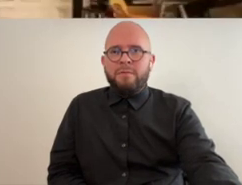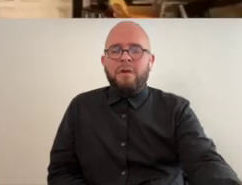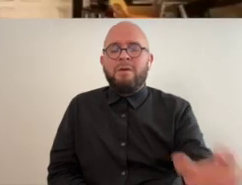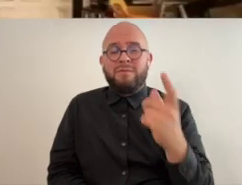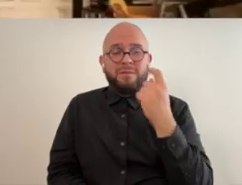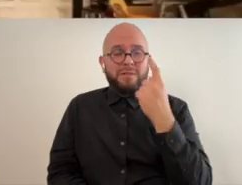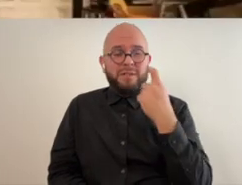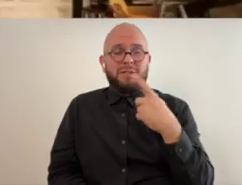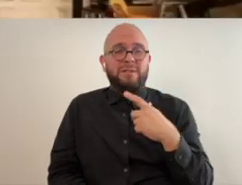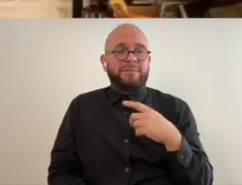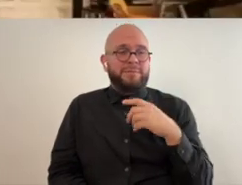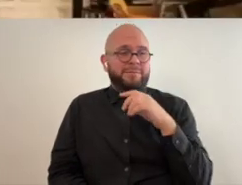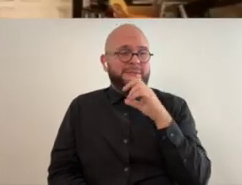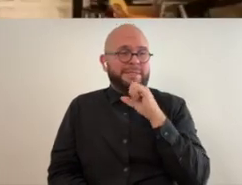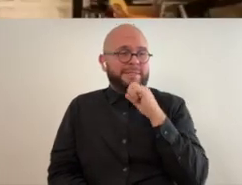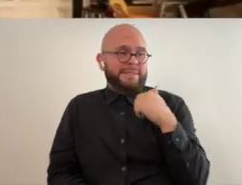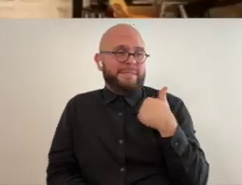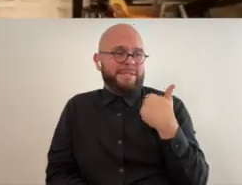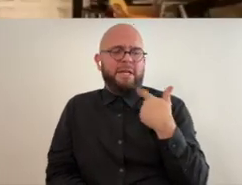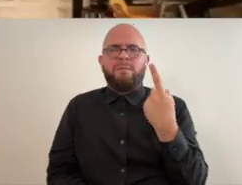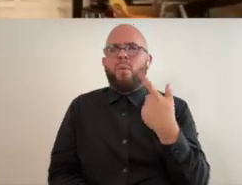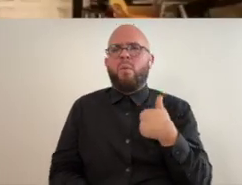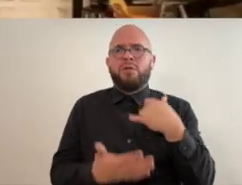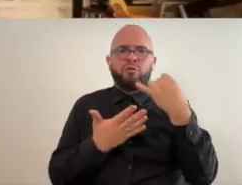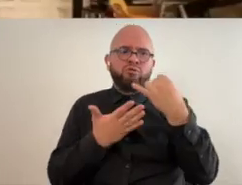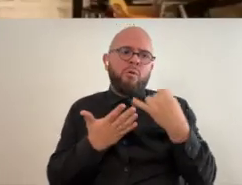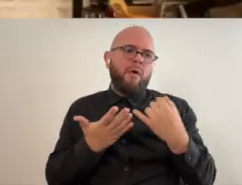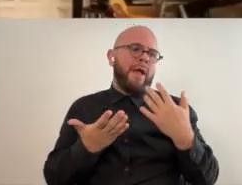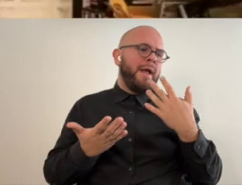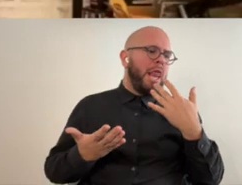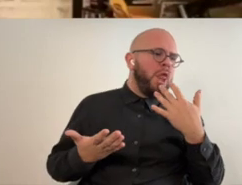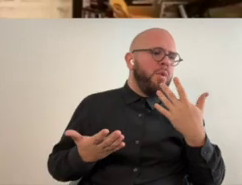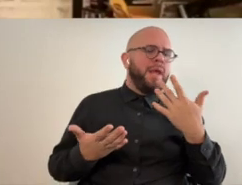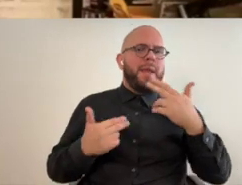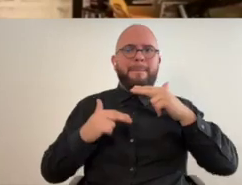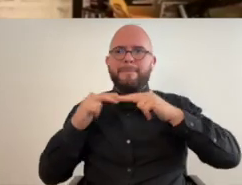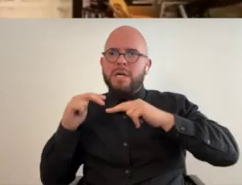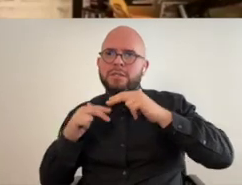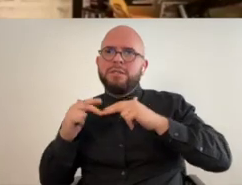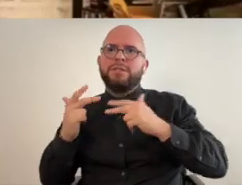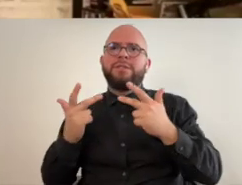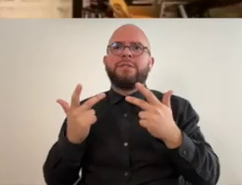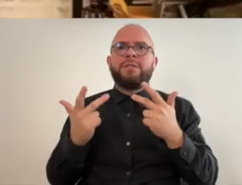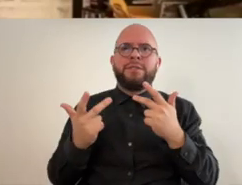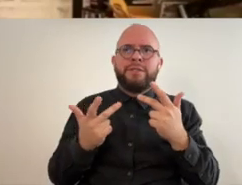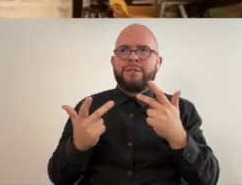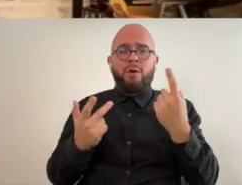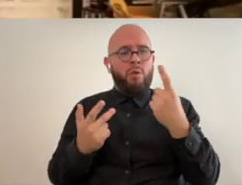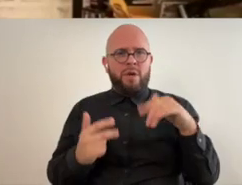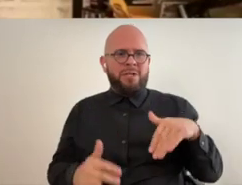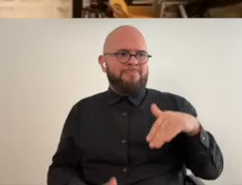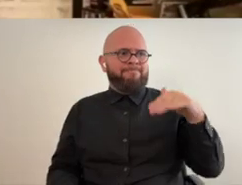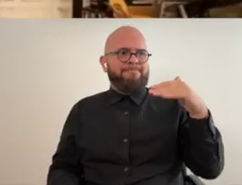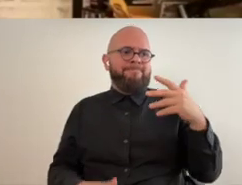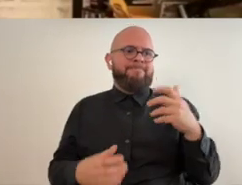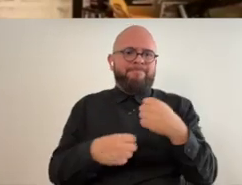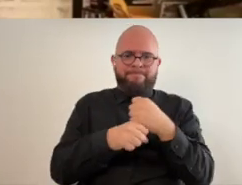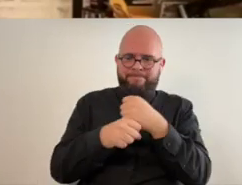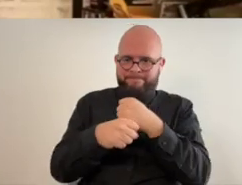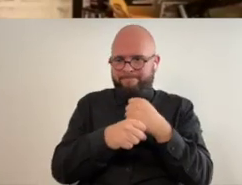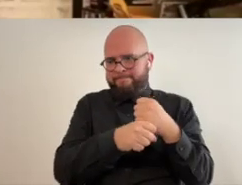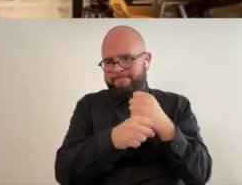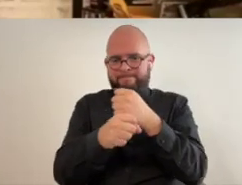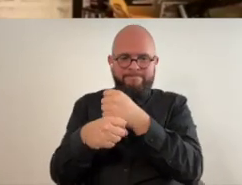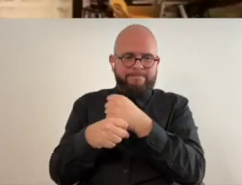um i was always drawing and coloring and and building and uh you know making